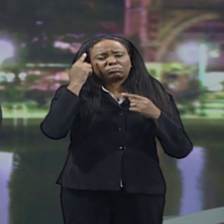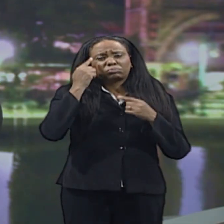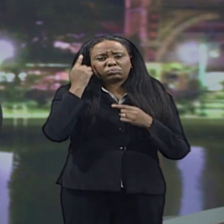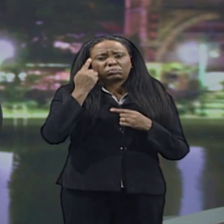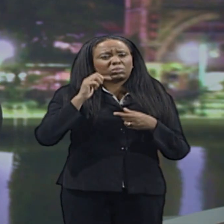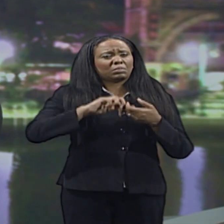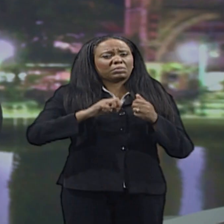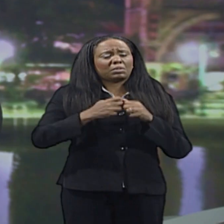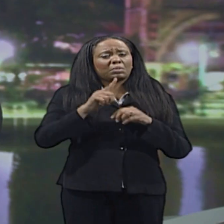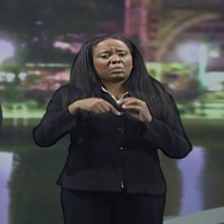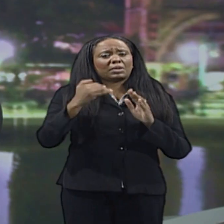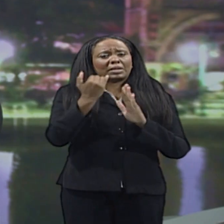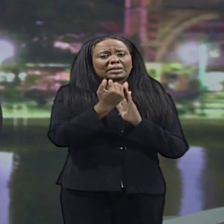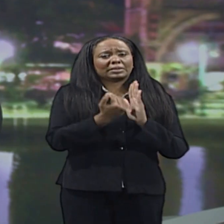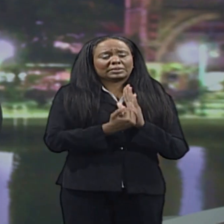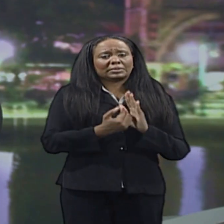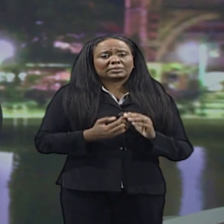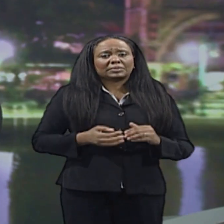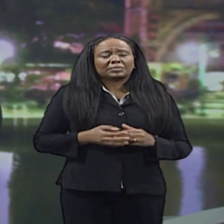Kareem Smith.